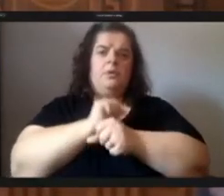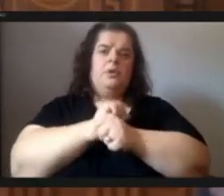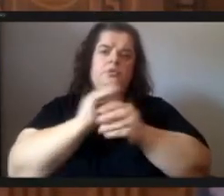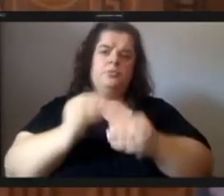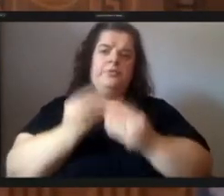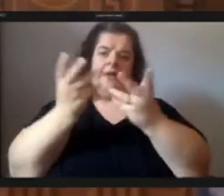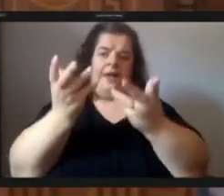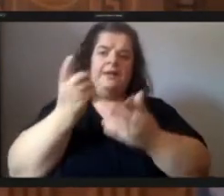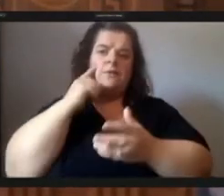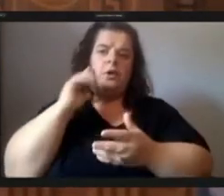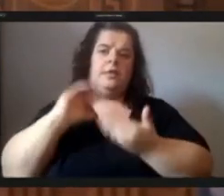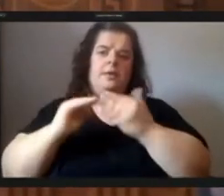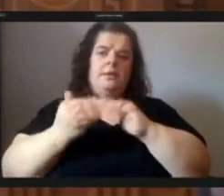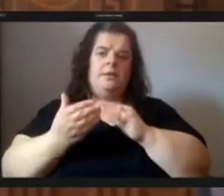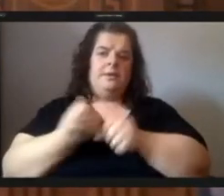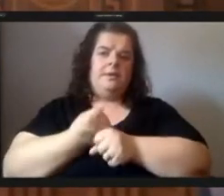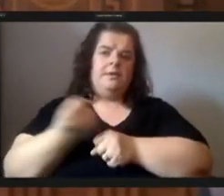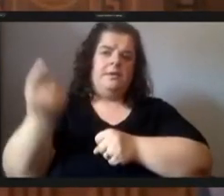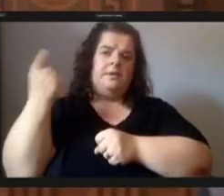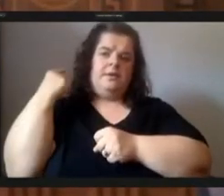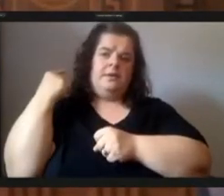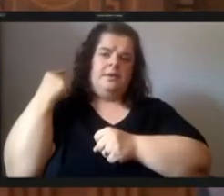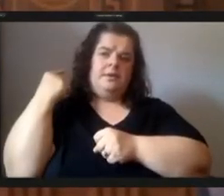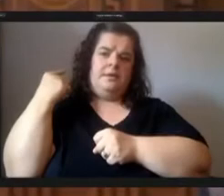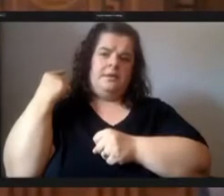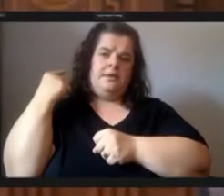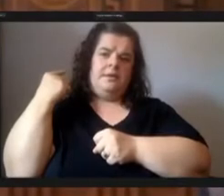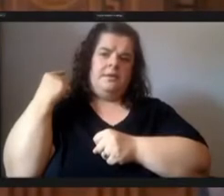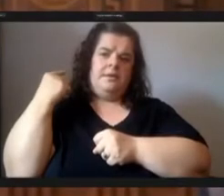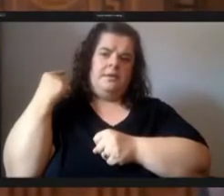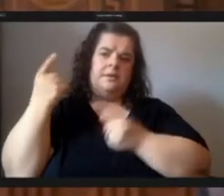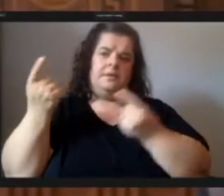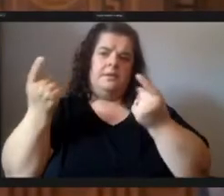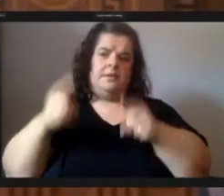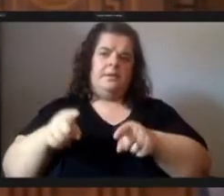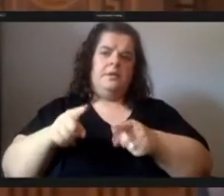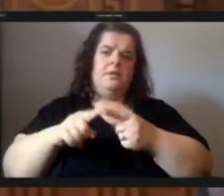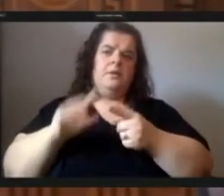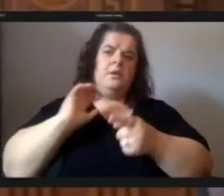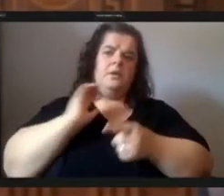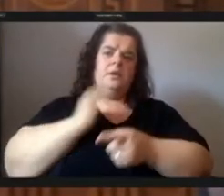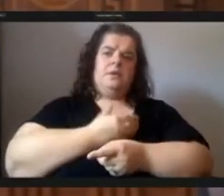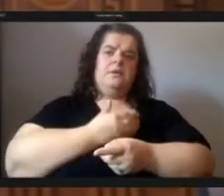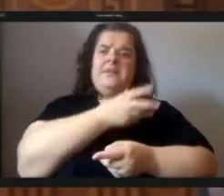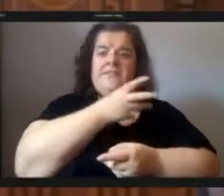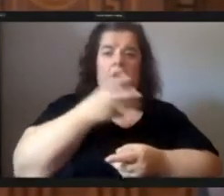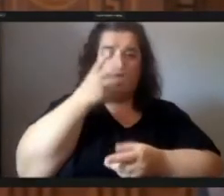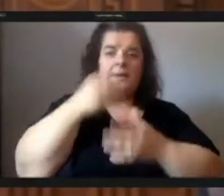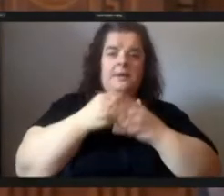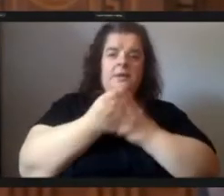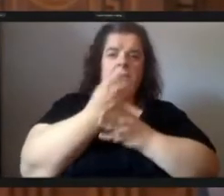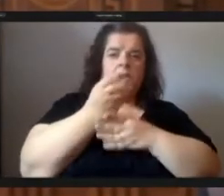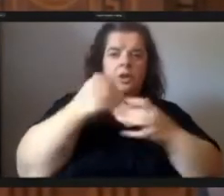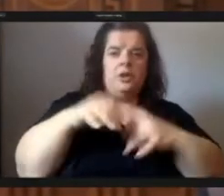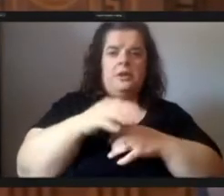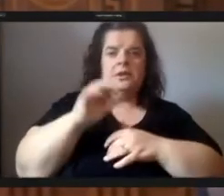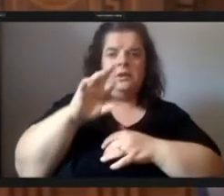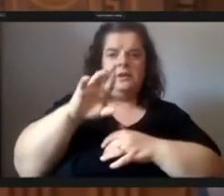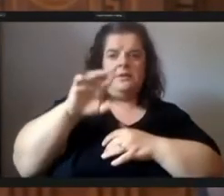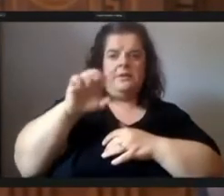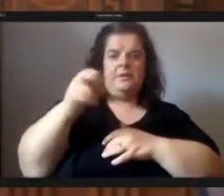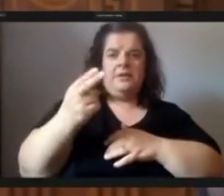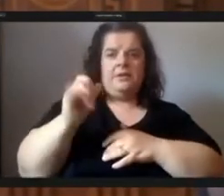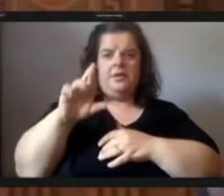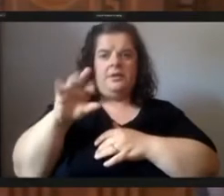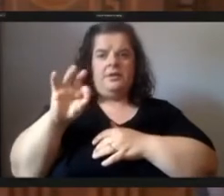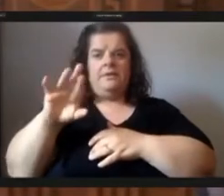last year it came down to us and we're farming in our garden and the fresh air and fresh produce